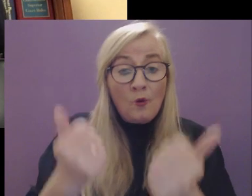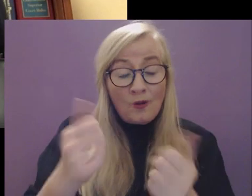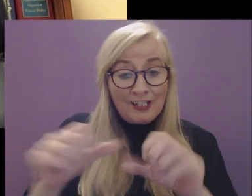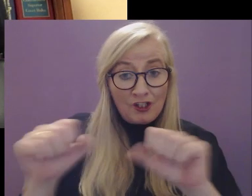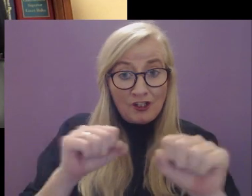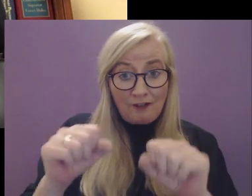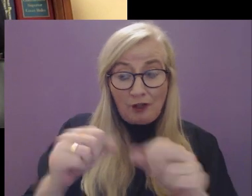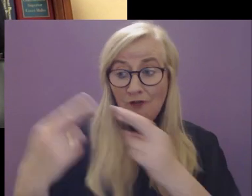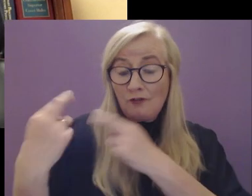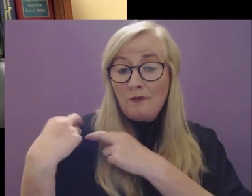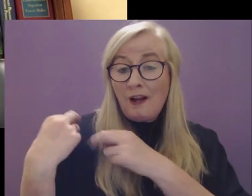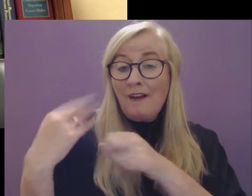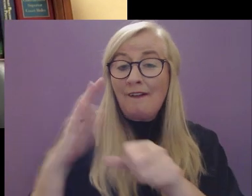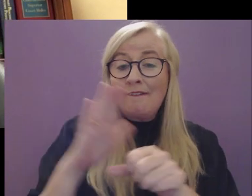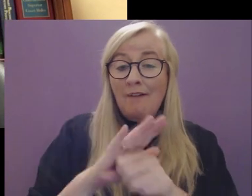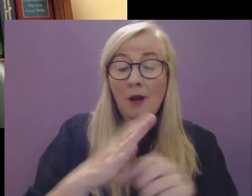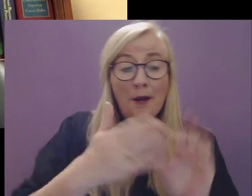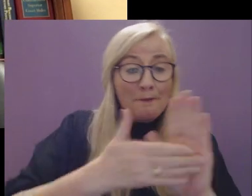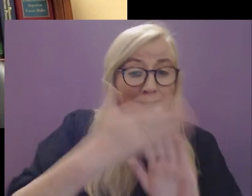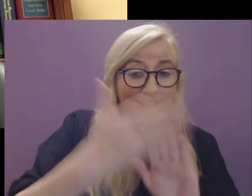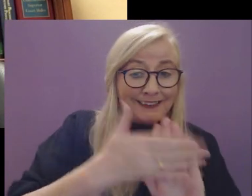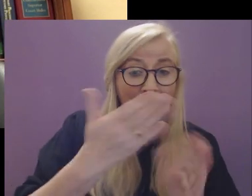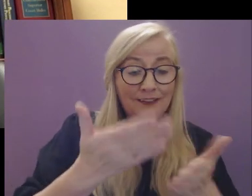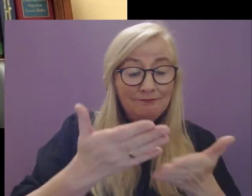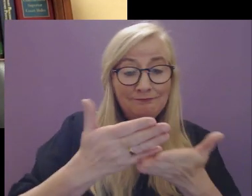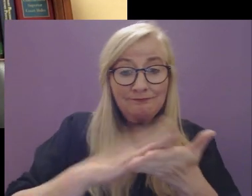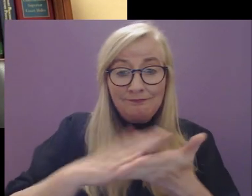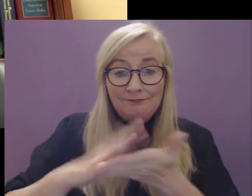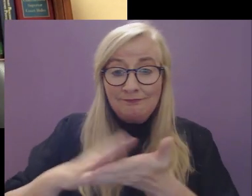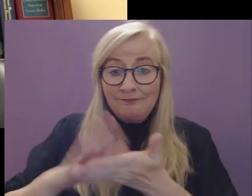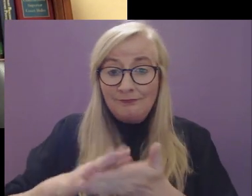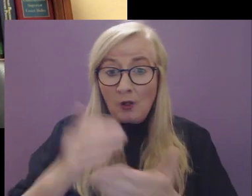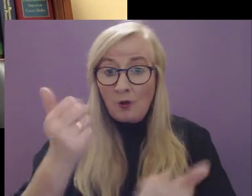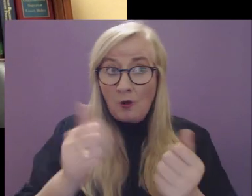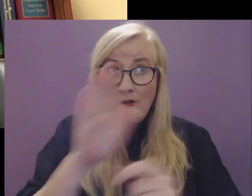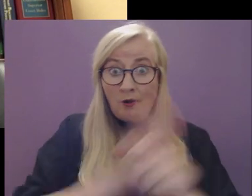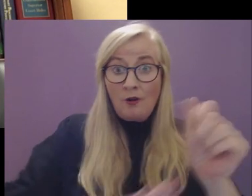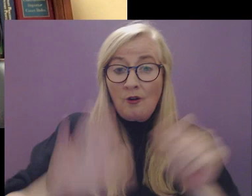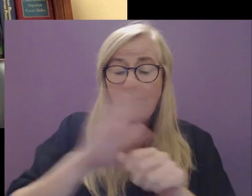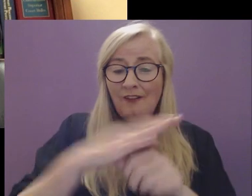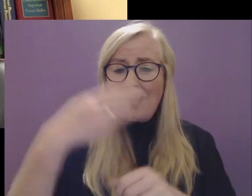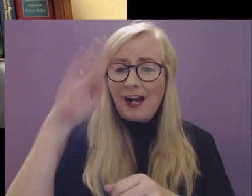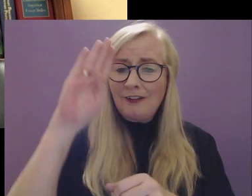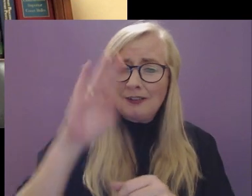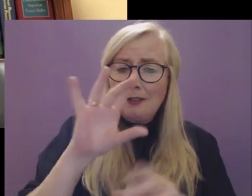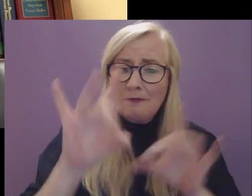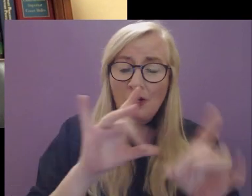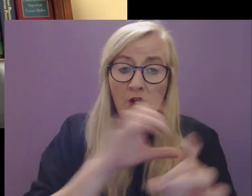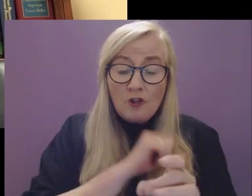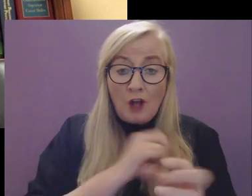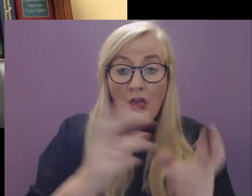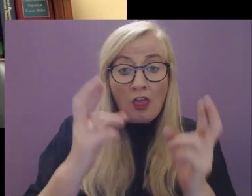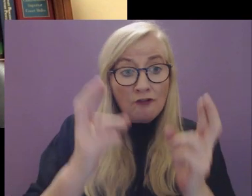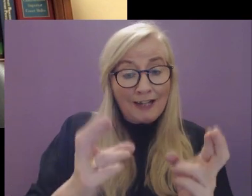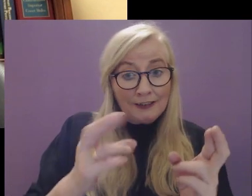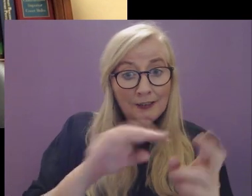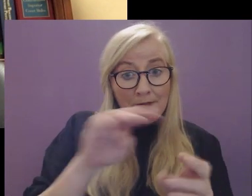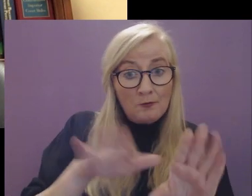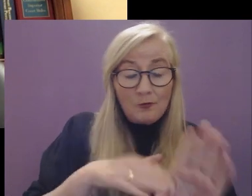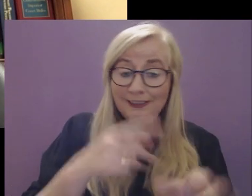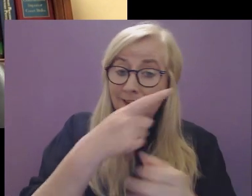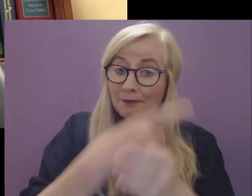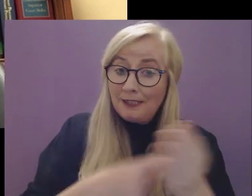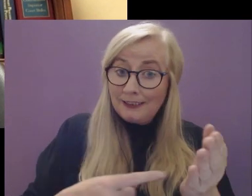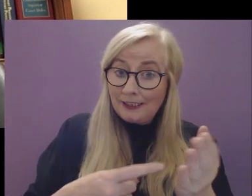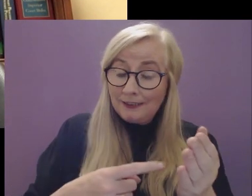service, which is responsible for the building and maintenance of the courts throughout the country, to ensuring that the rights of persons